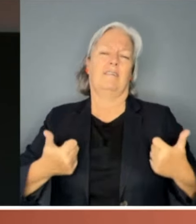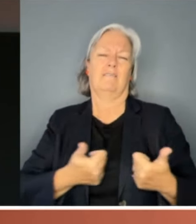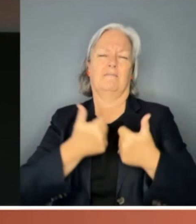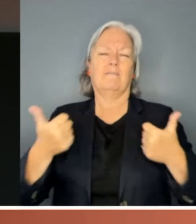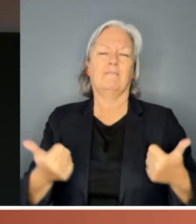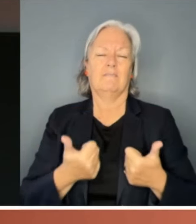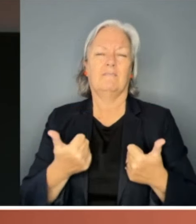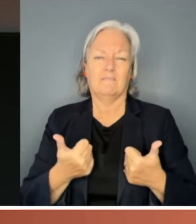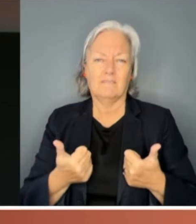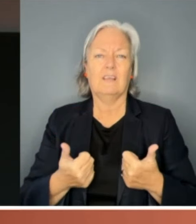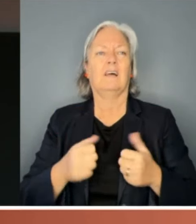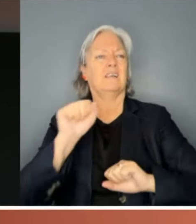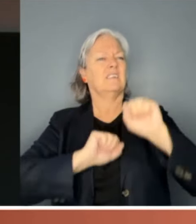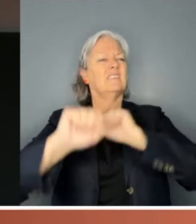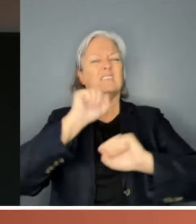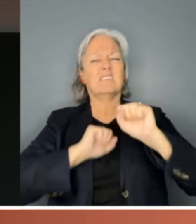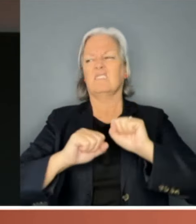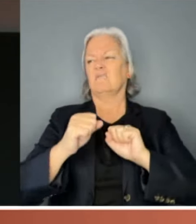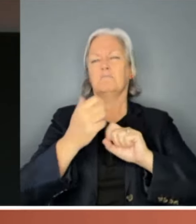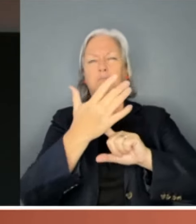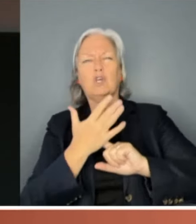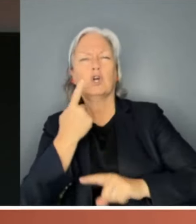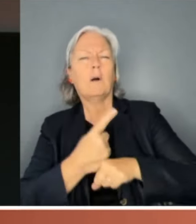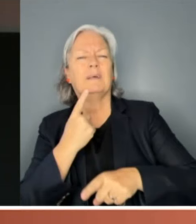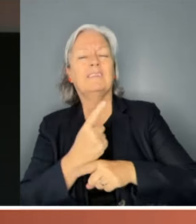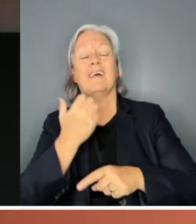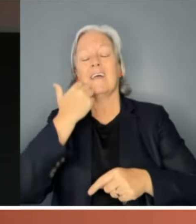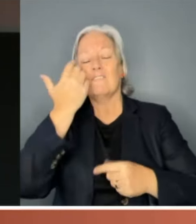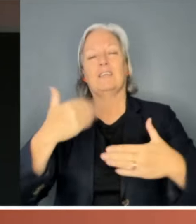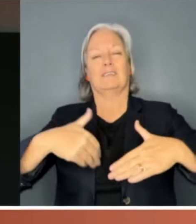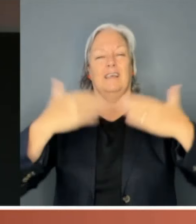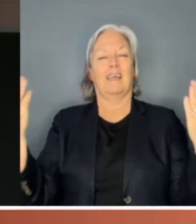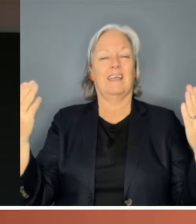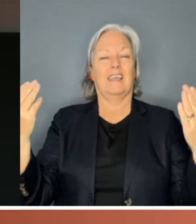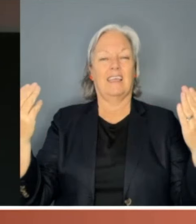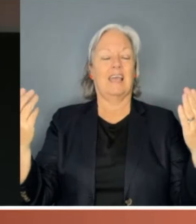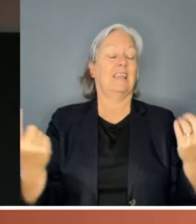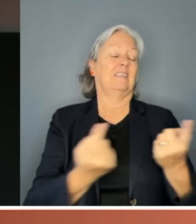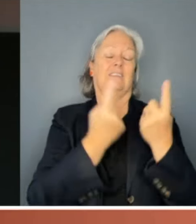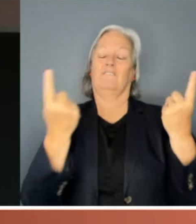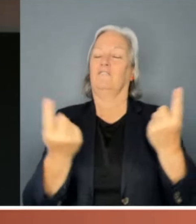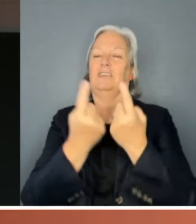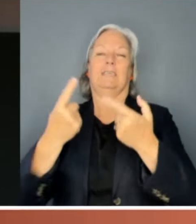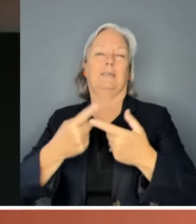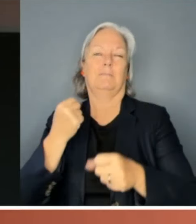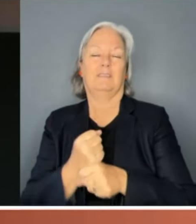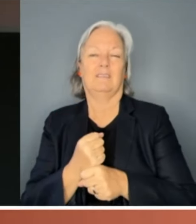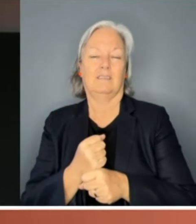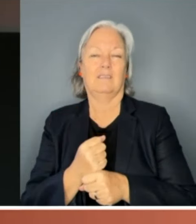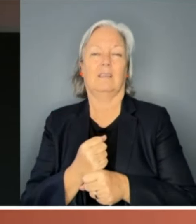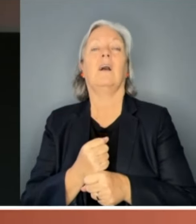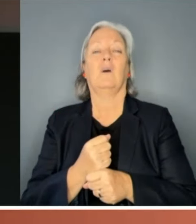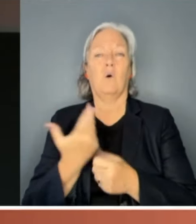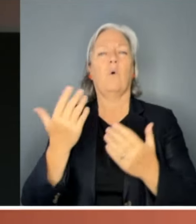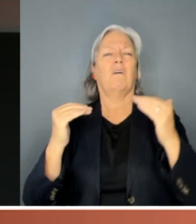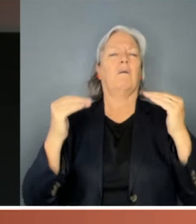off sexist slights every day in every way. And the hypocrisy of patriarchy who purport